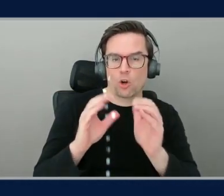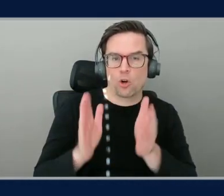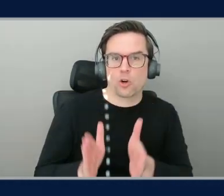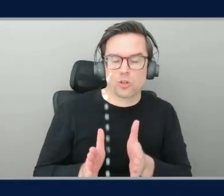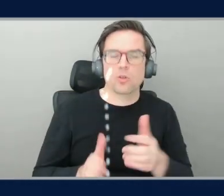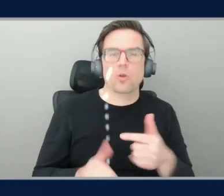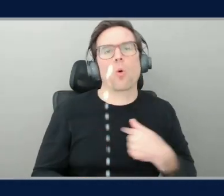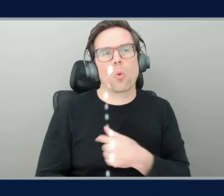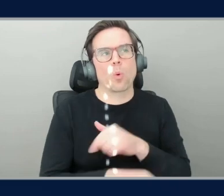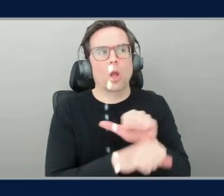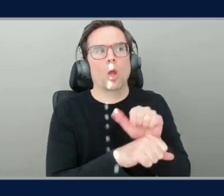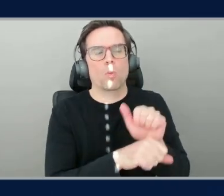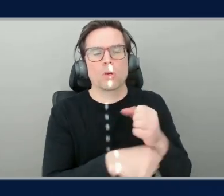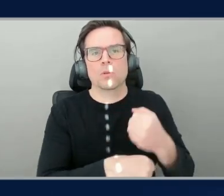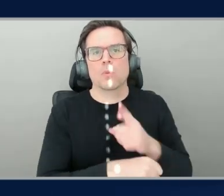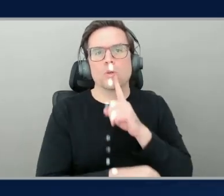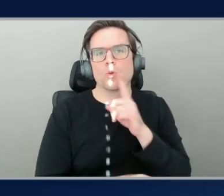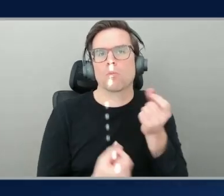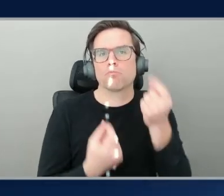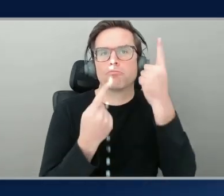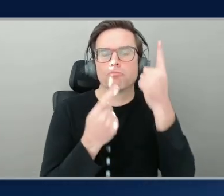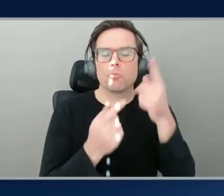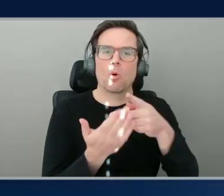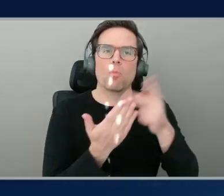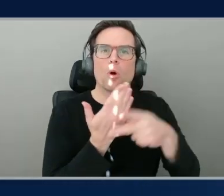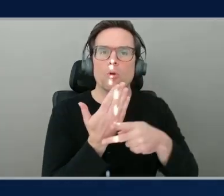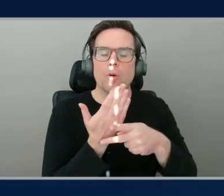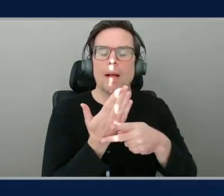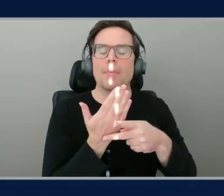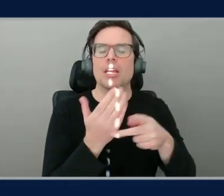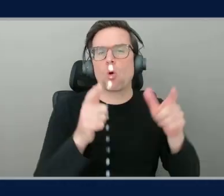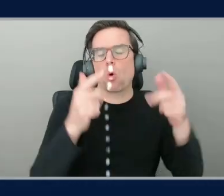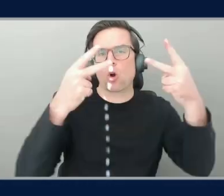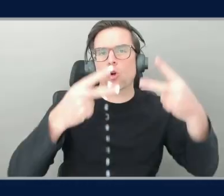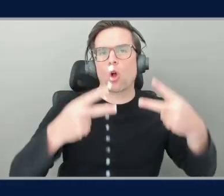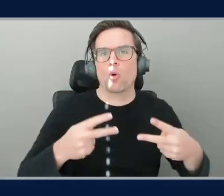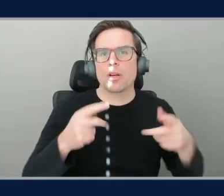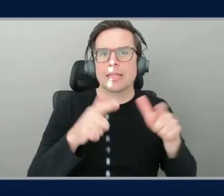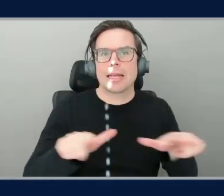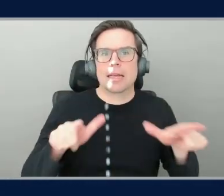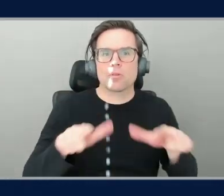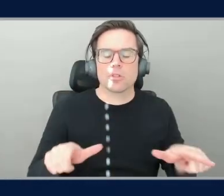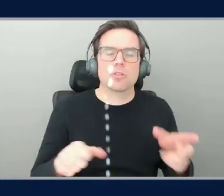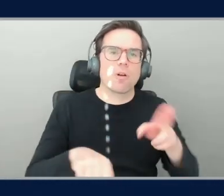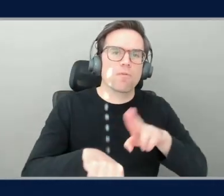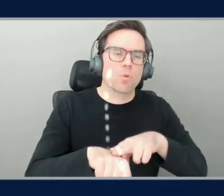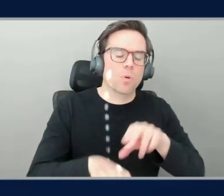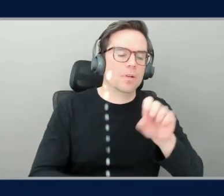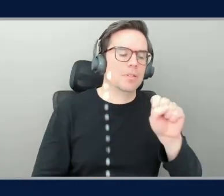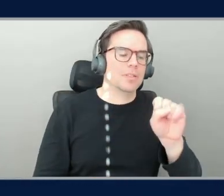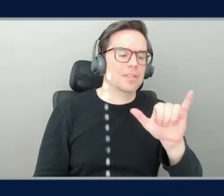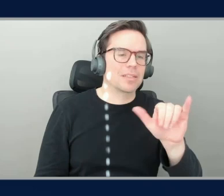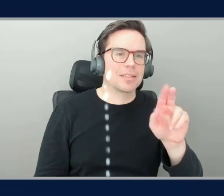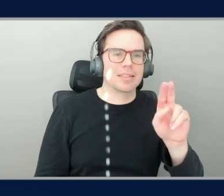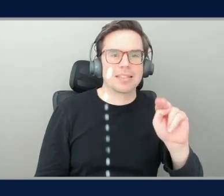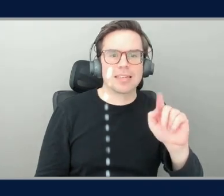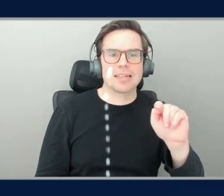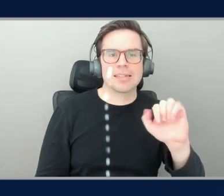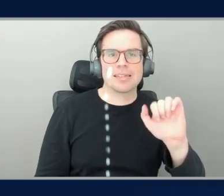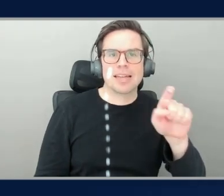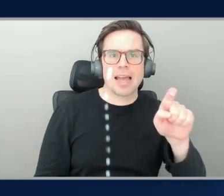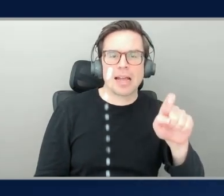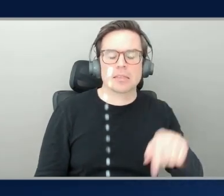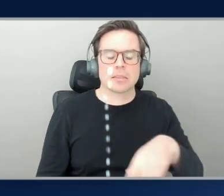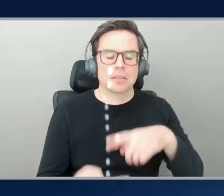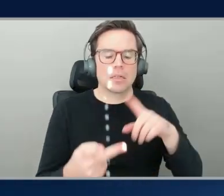our programming languages, we want to understand our, of course, the syntax and the semantics and the data types and the